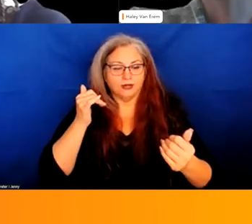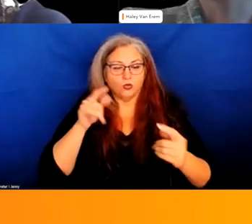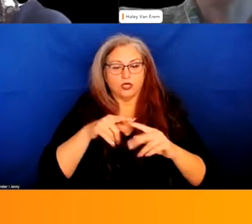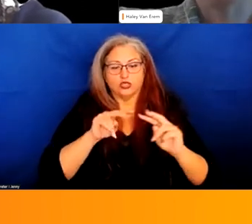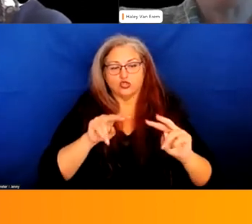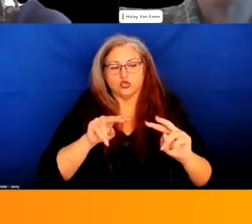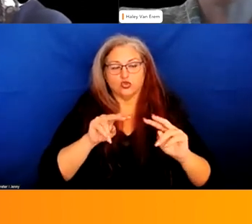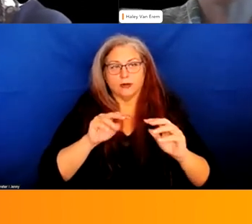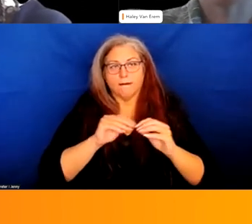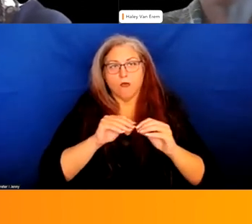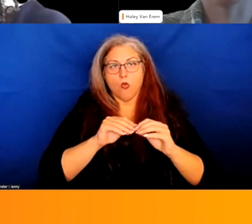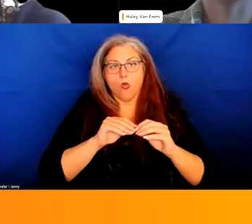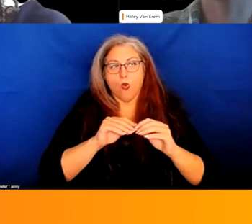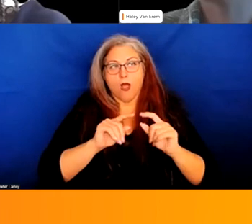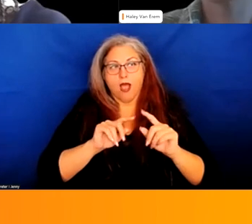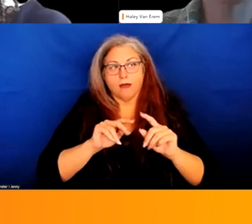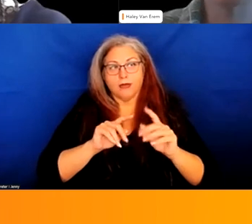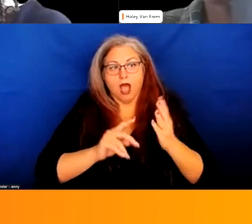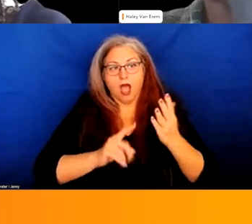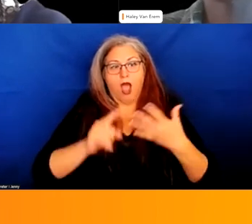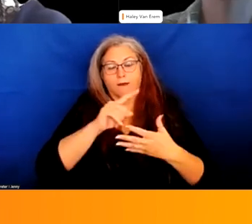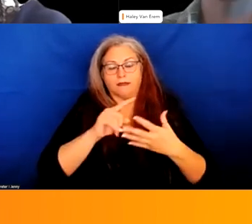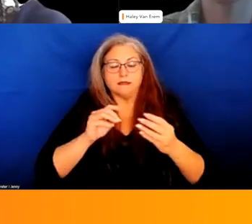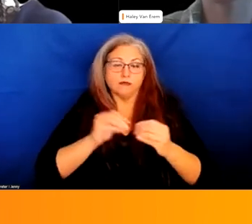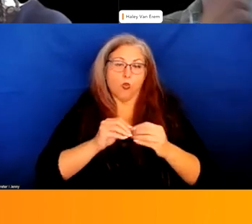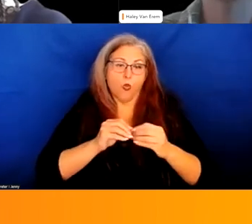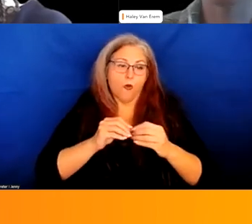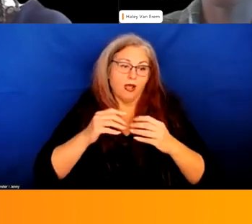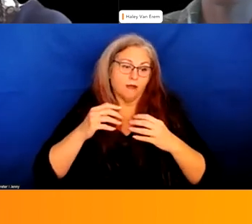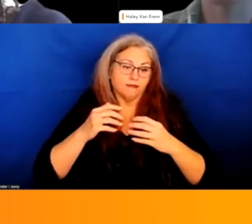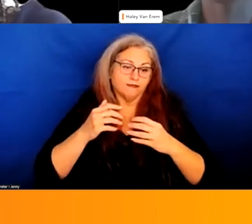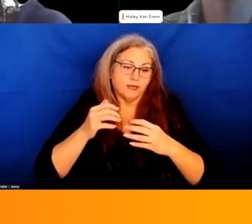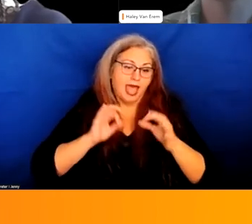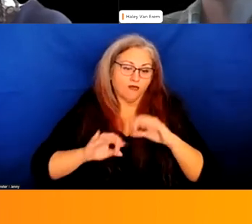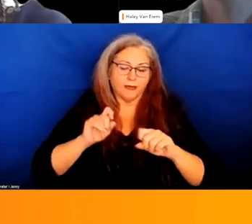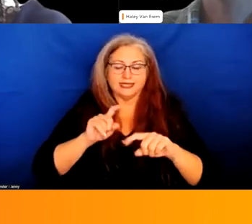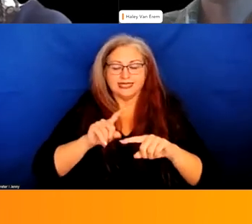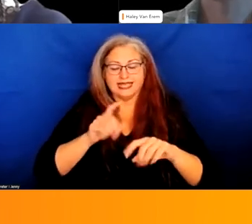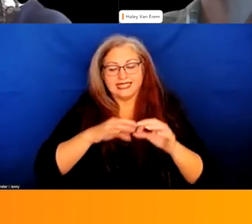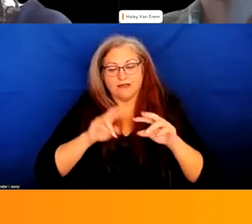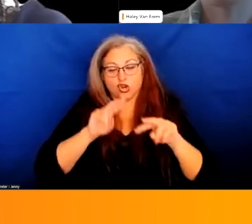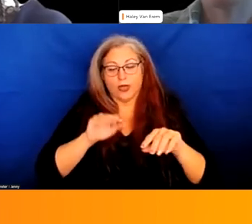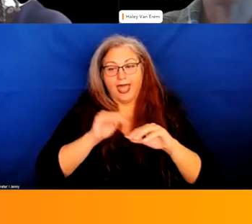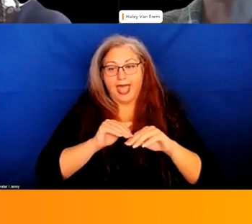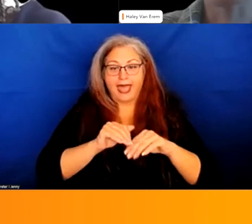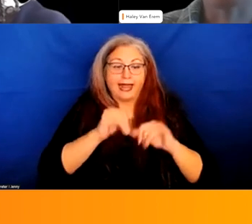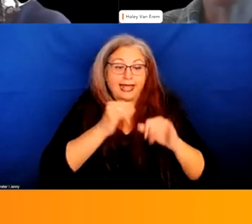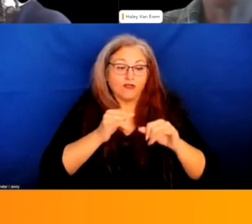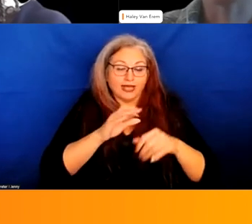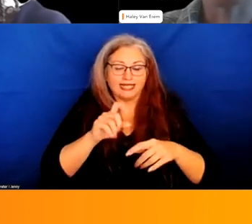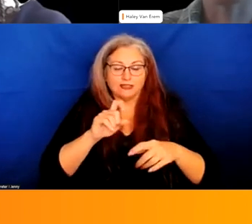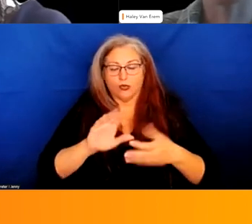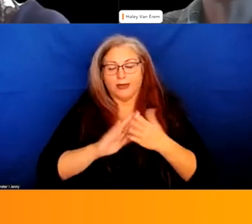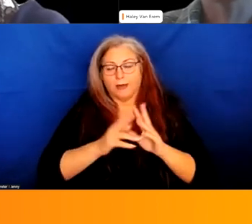more upstream is actually really helpful because it it does when you're looking at a case by case basis legally it can get really